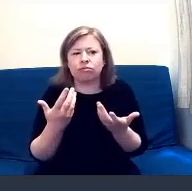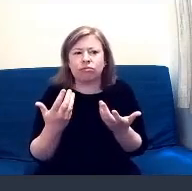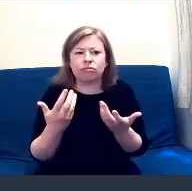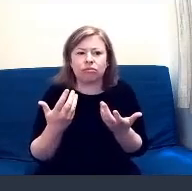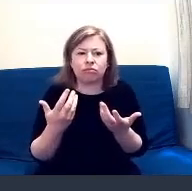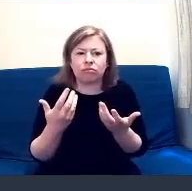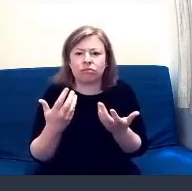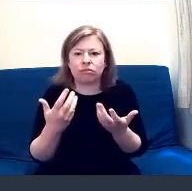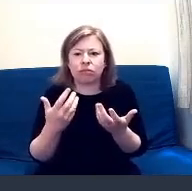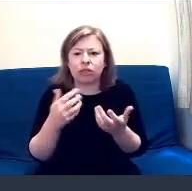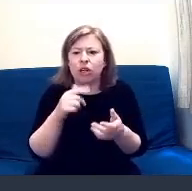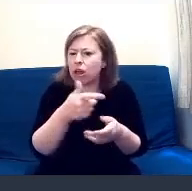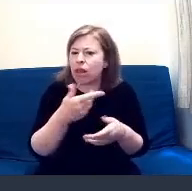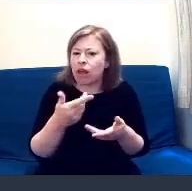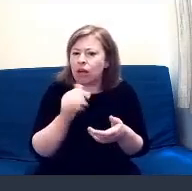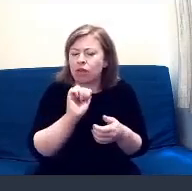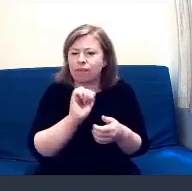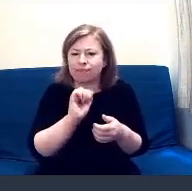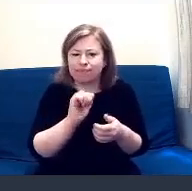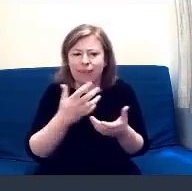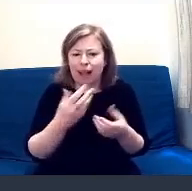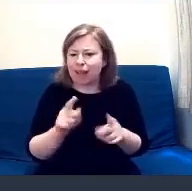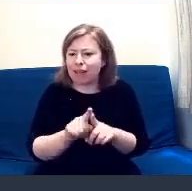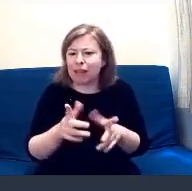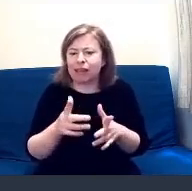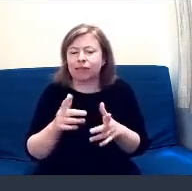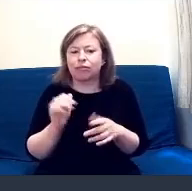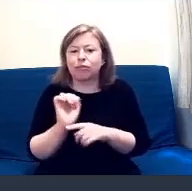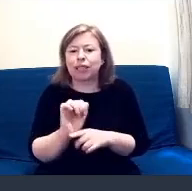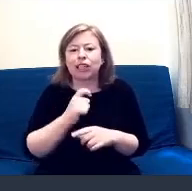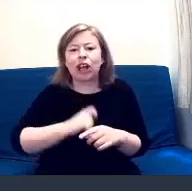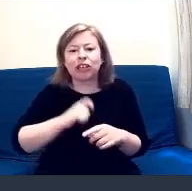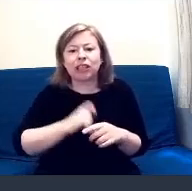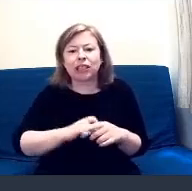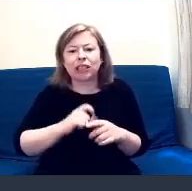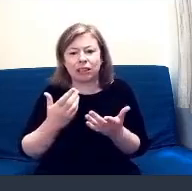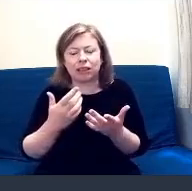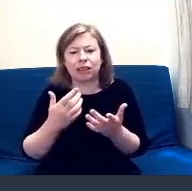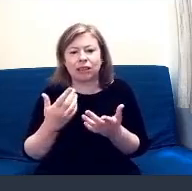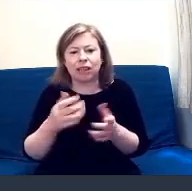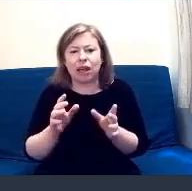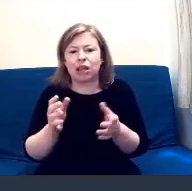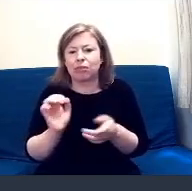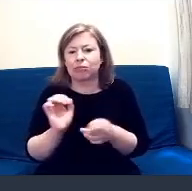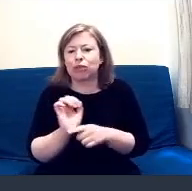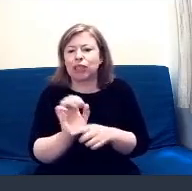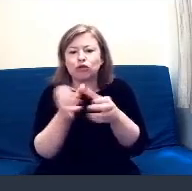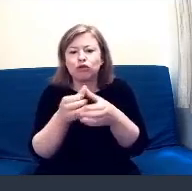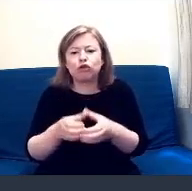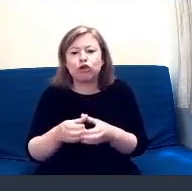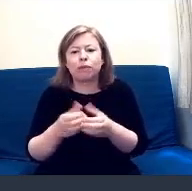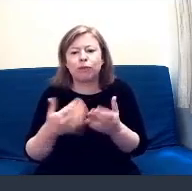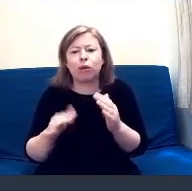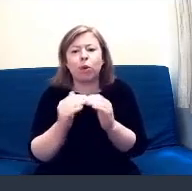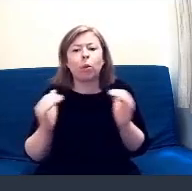through protected characteristics. And it also helped during the study to